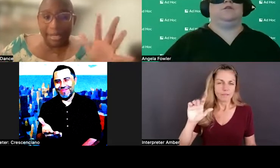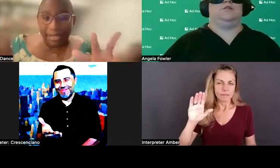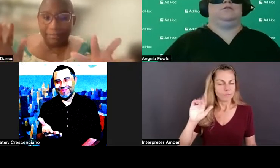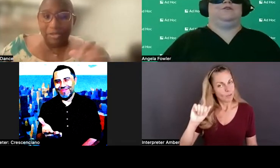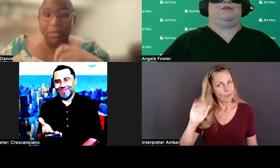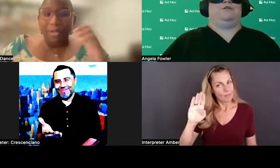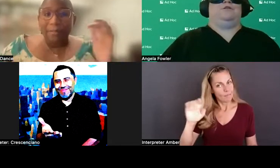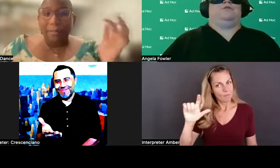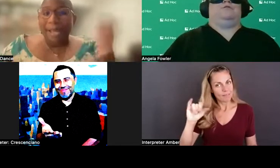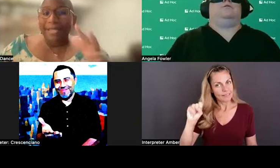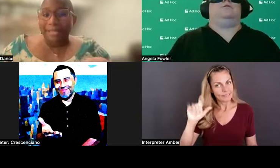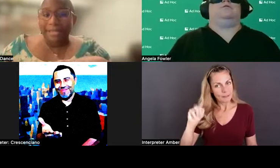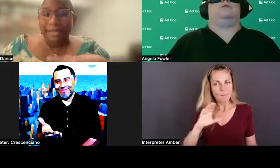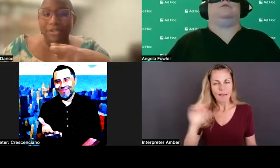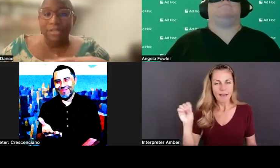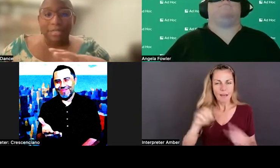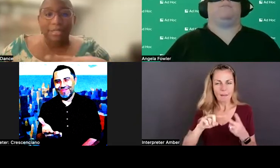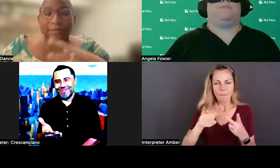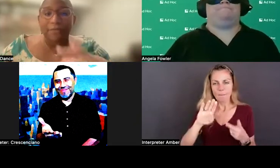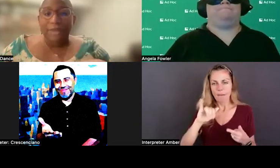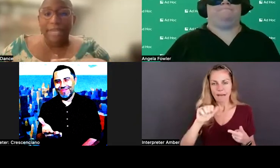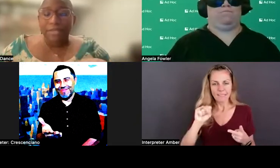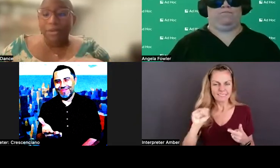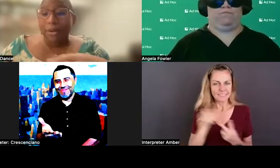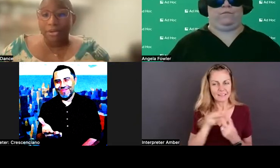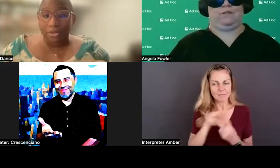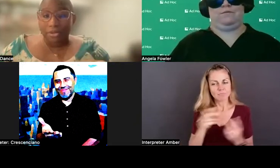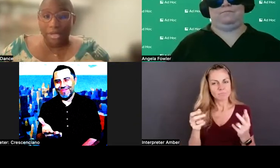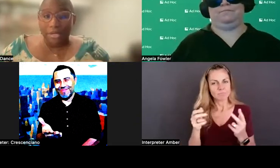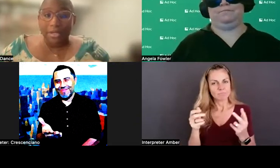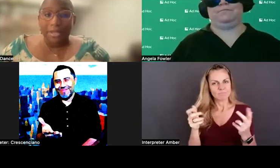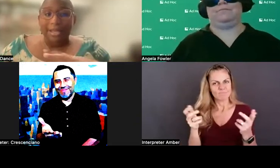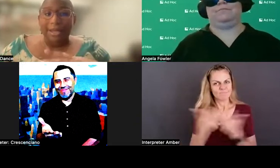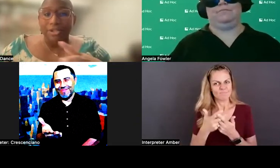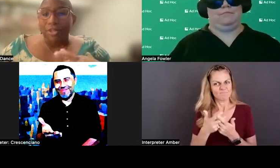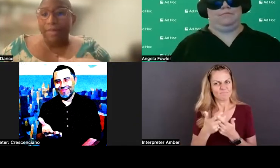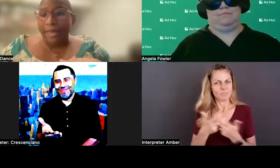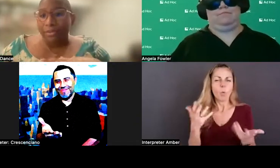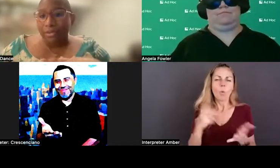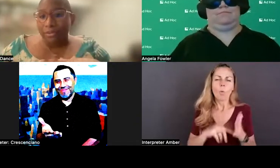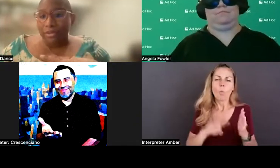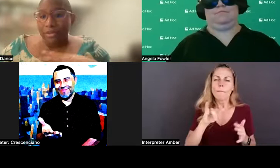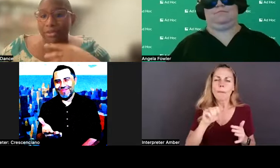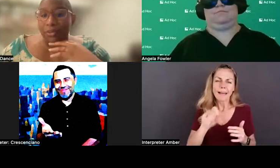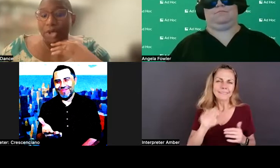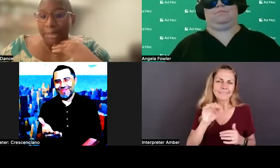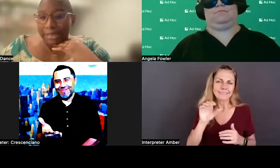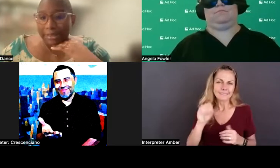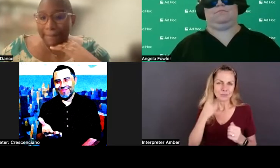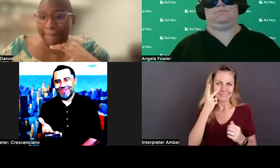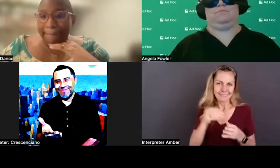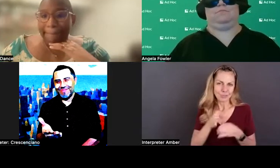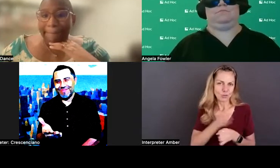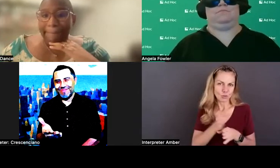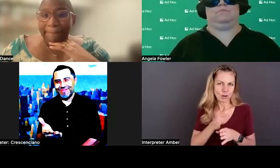they go hand in hand. So what biases have you seen and have you faced throughout your career and how did you combat those in your workplace